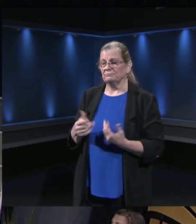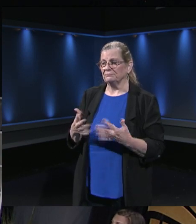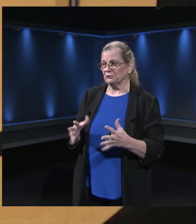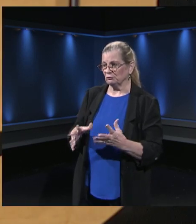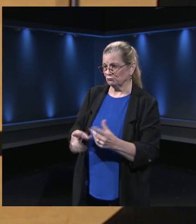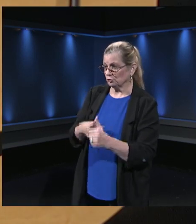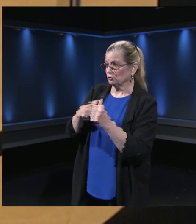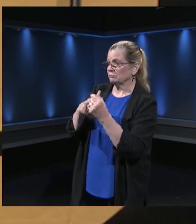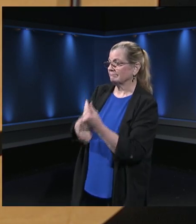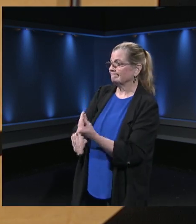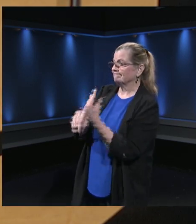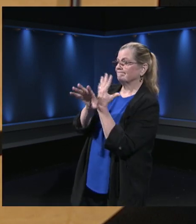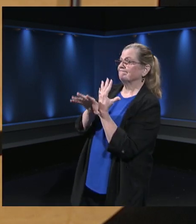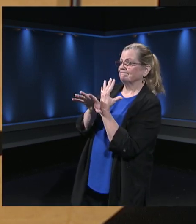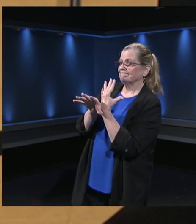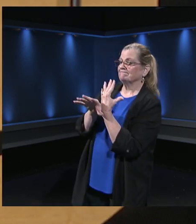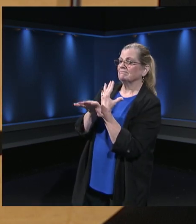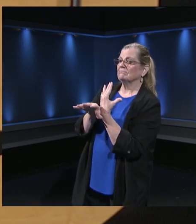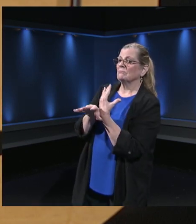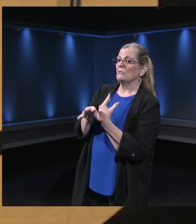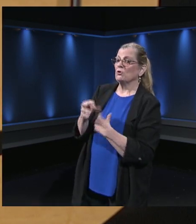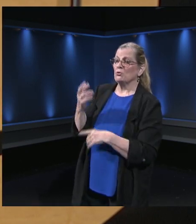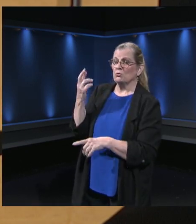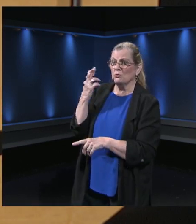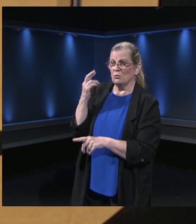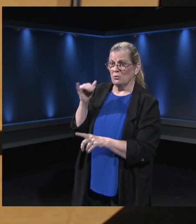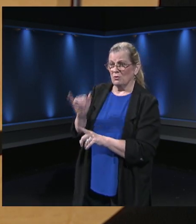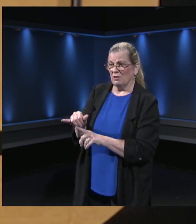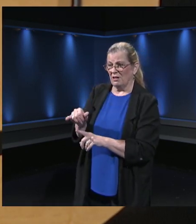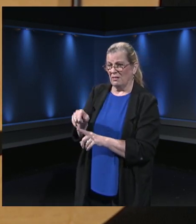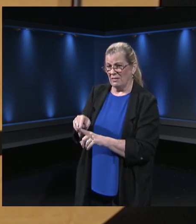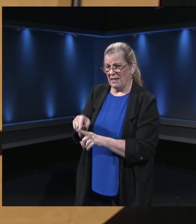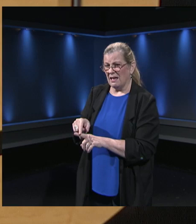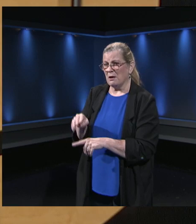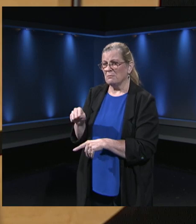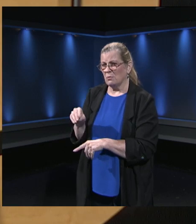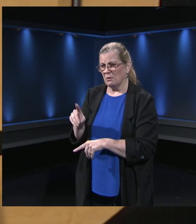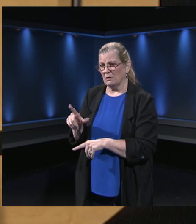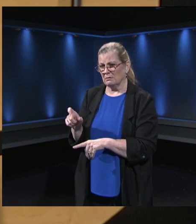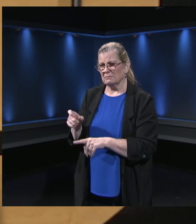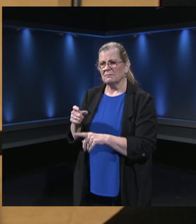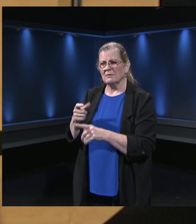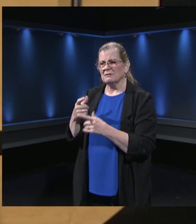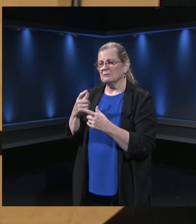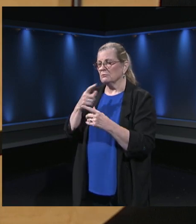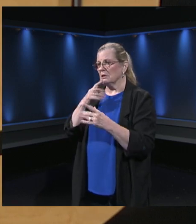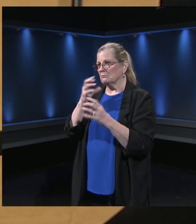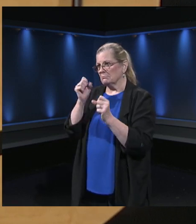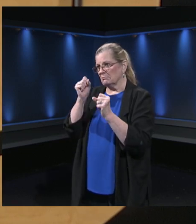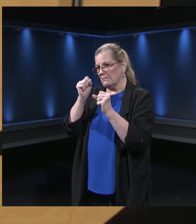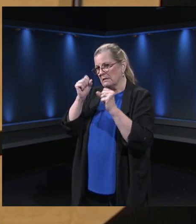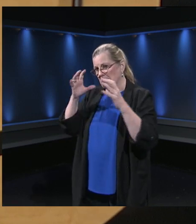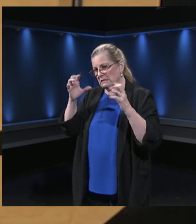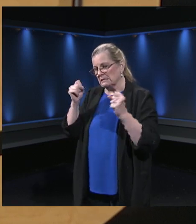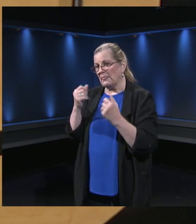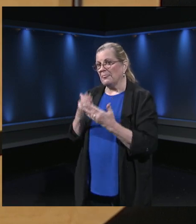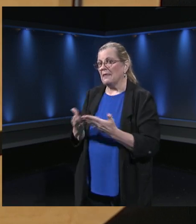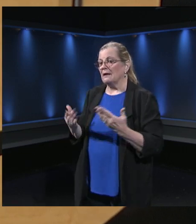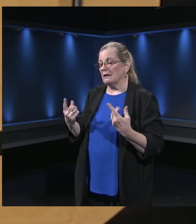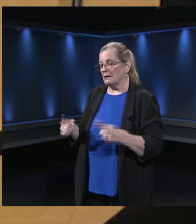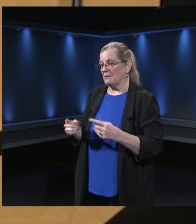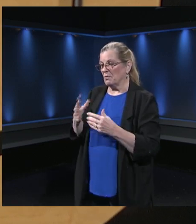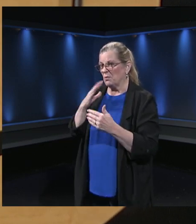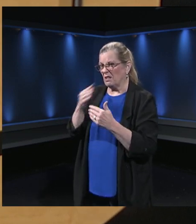leadership team chose to use that tool is because, as Tracy mentioned, there's a lot of really amazing features coming with with Google Meets.